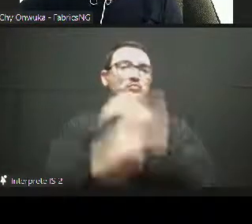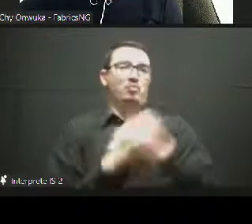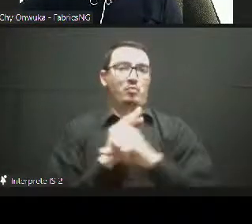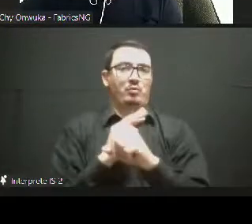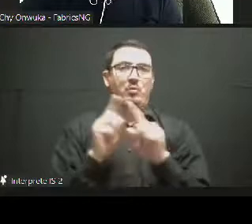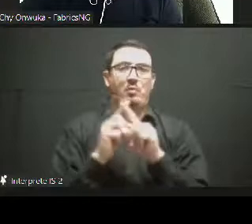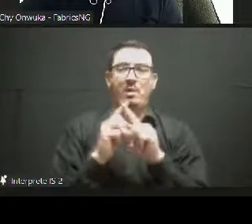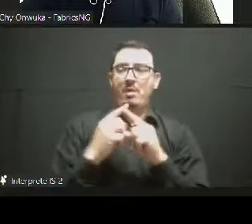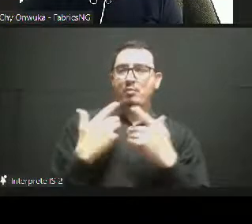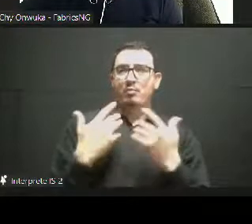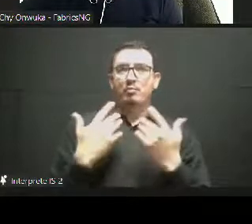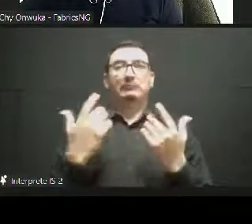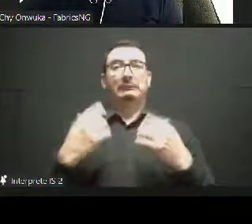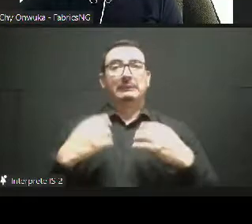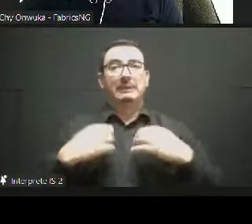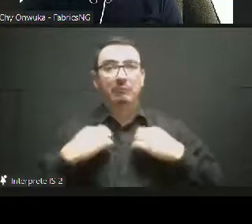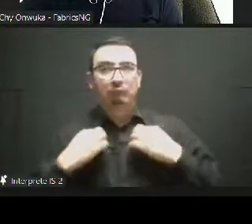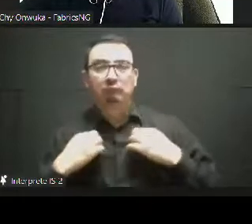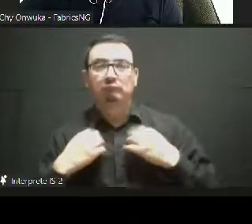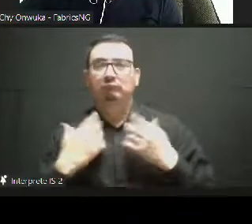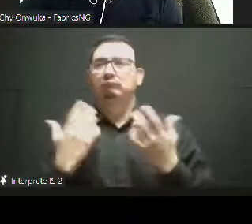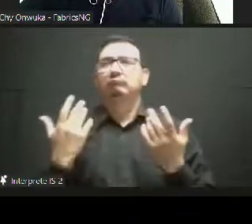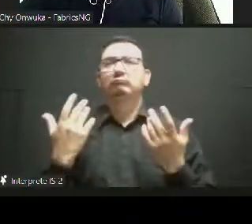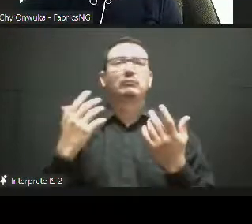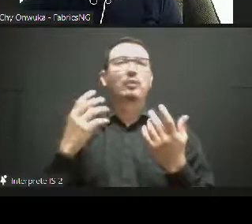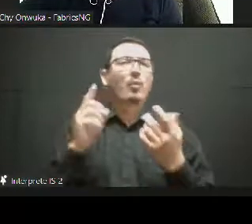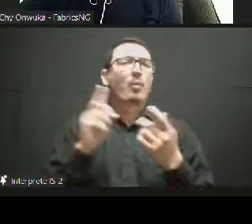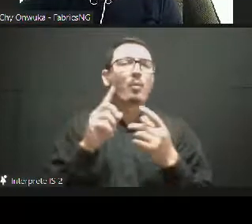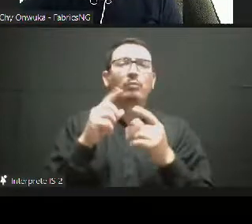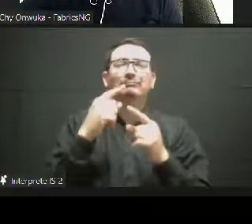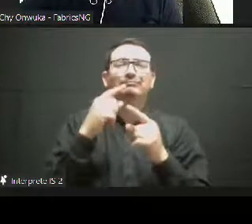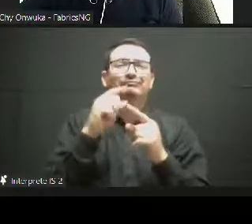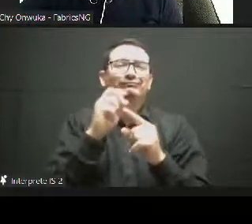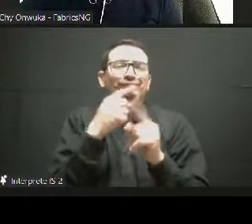that are coming up from recovery and post COVID.